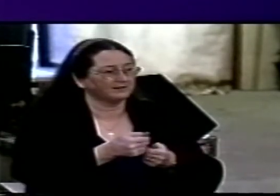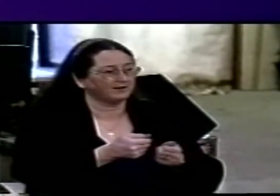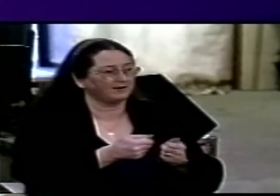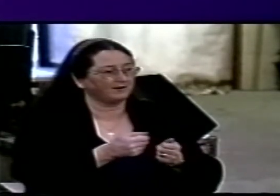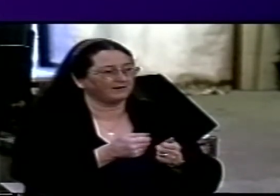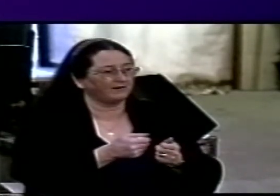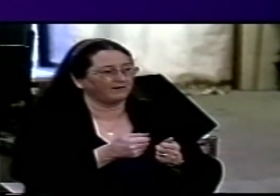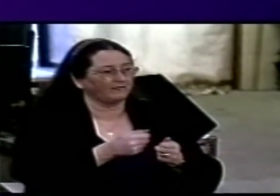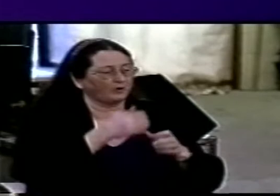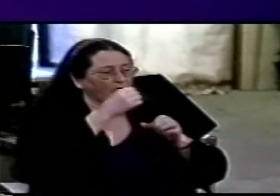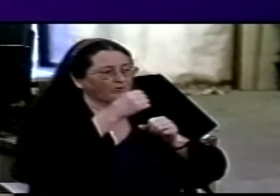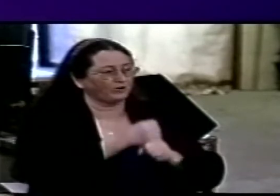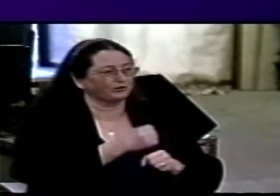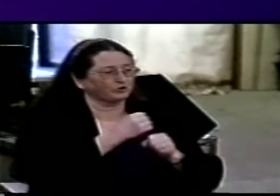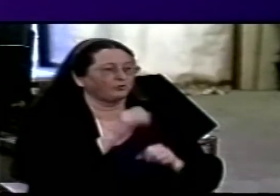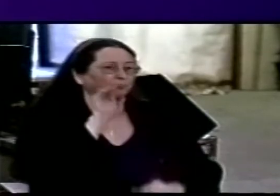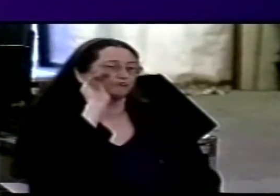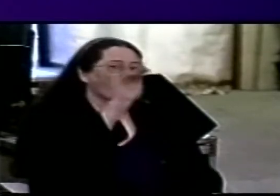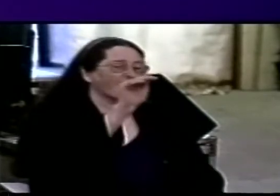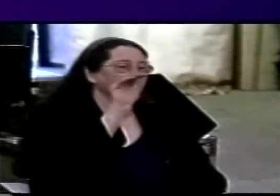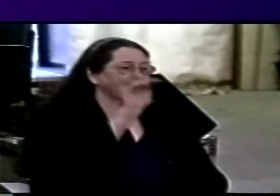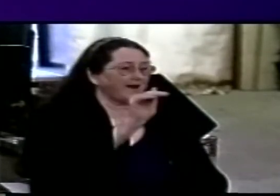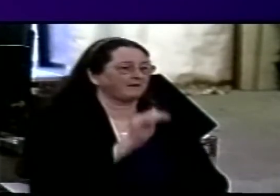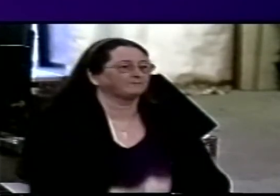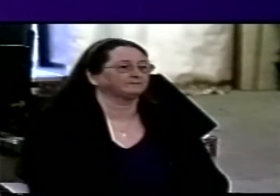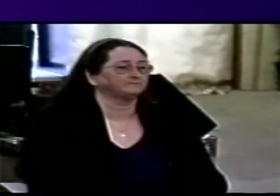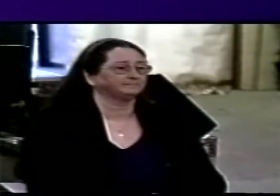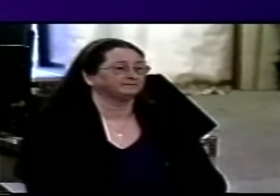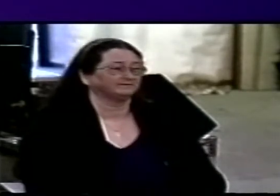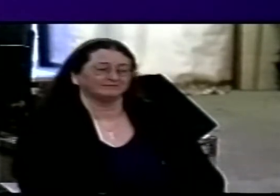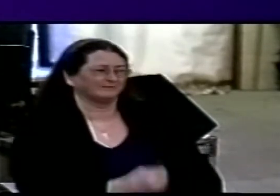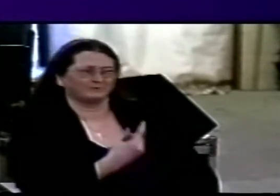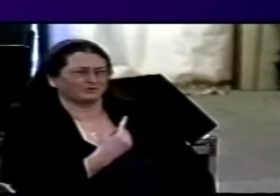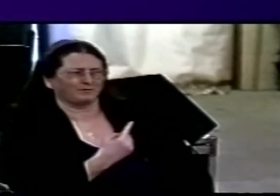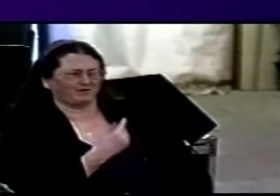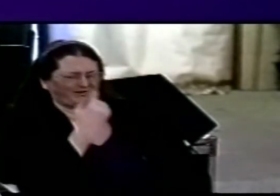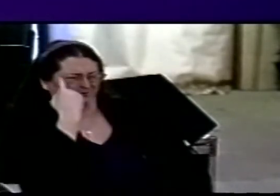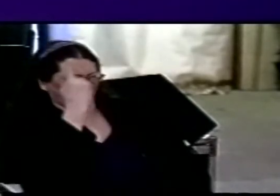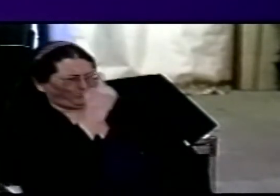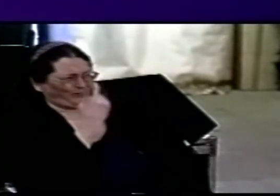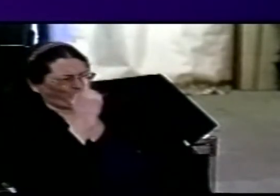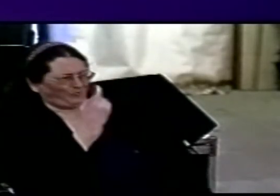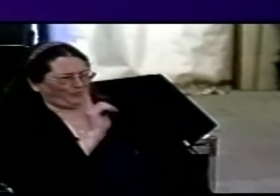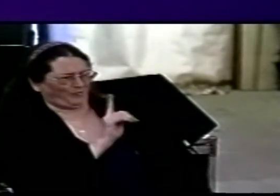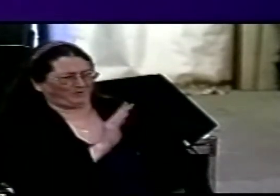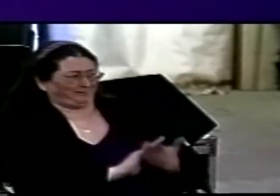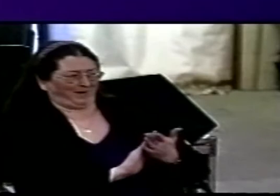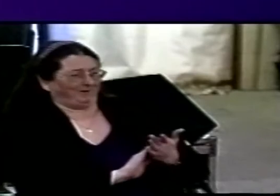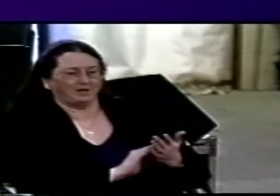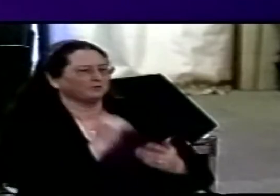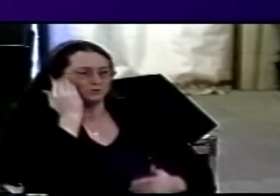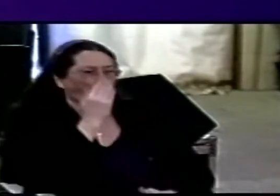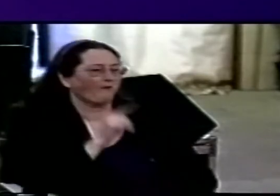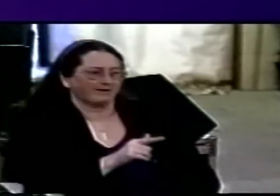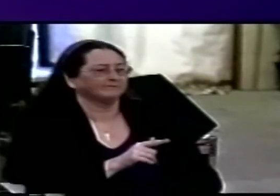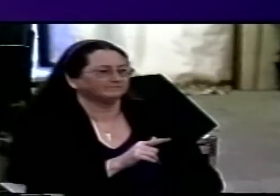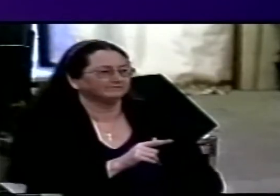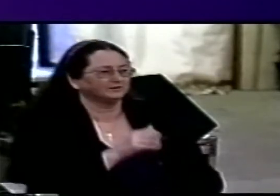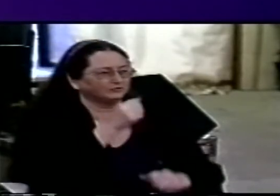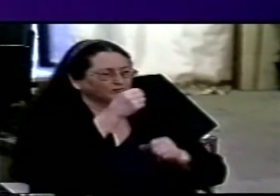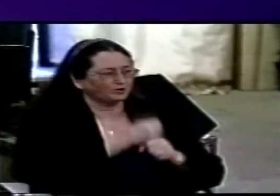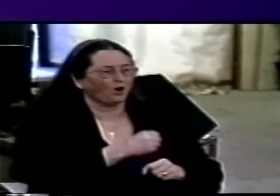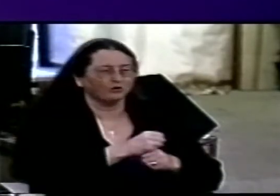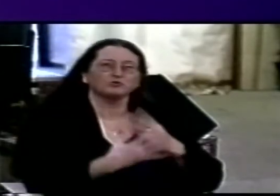for the Church of God of Prophecy that's very little interest to you because you don't come from my neck of the woods but let me tell you that the Church of God of Prophecy